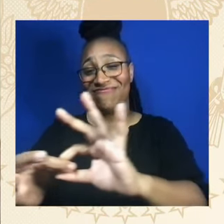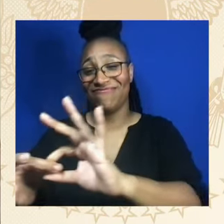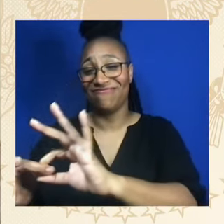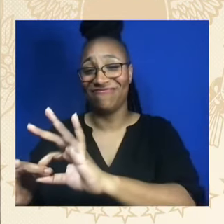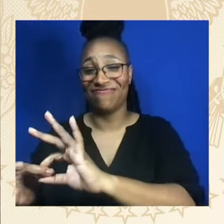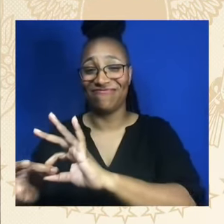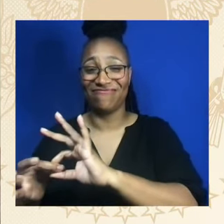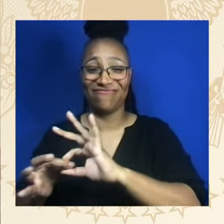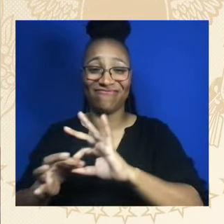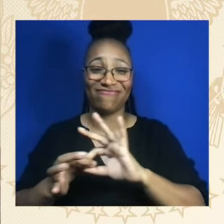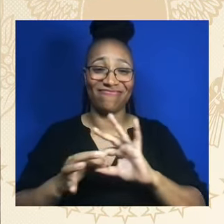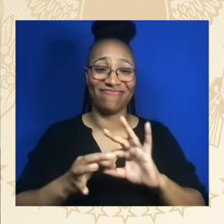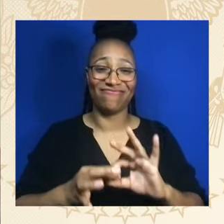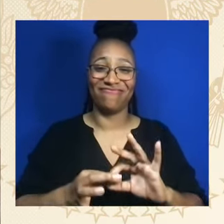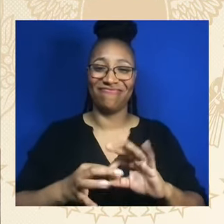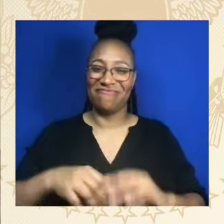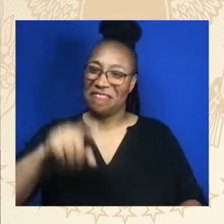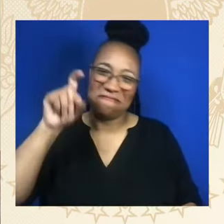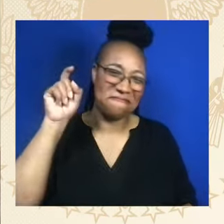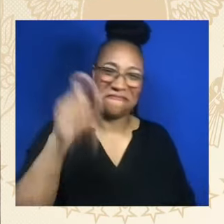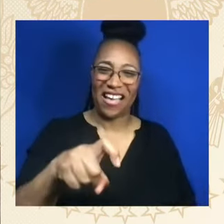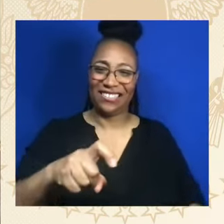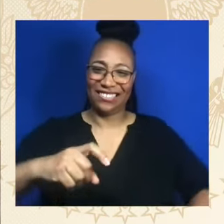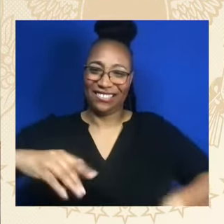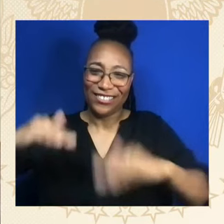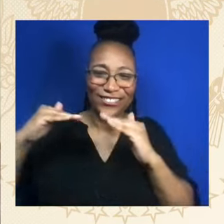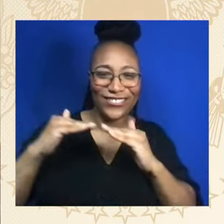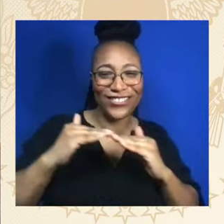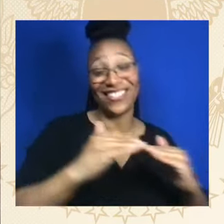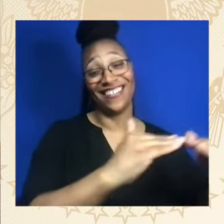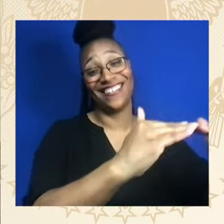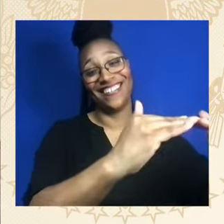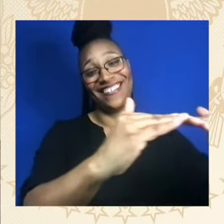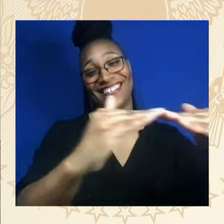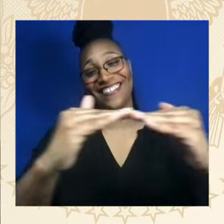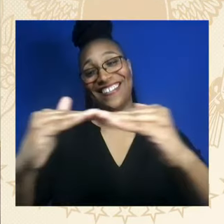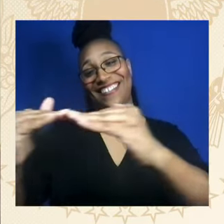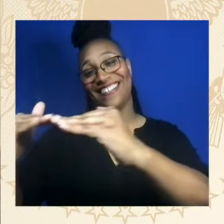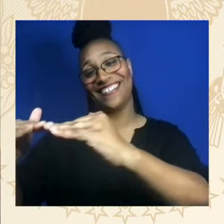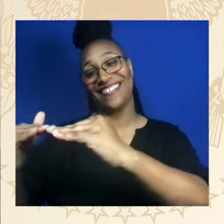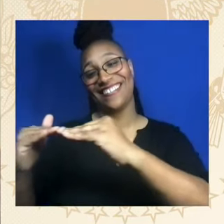True to our native